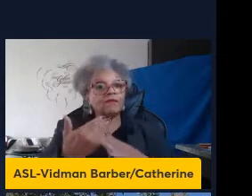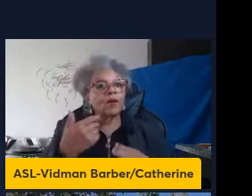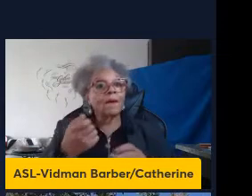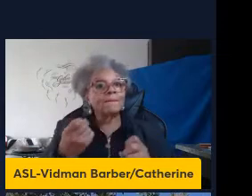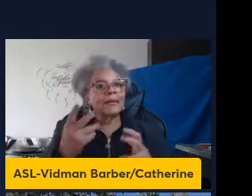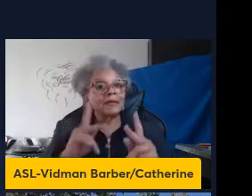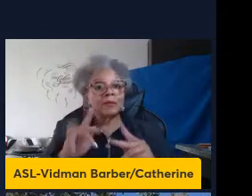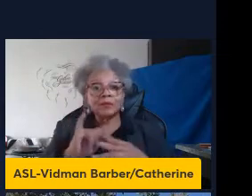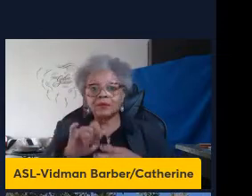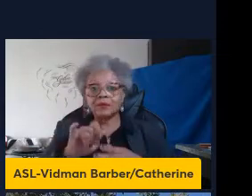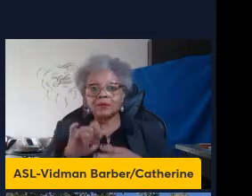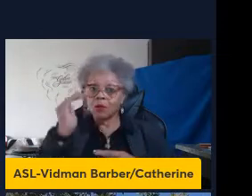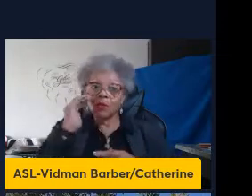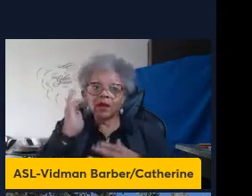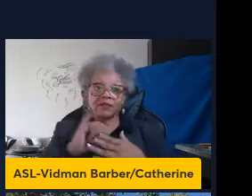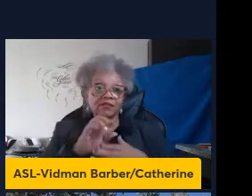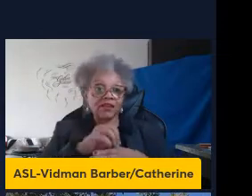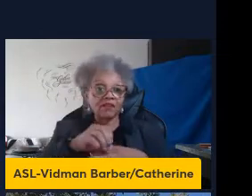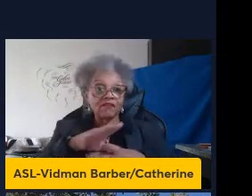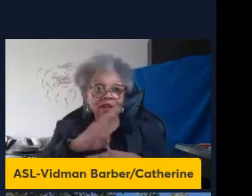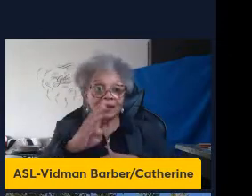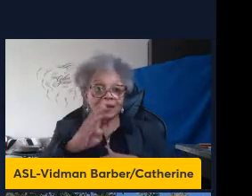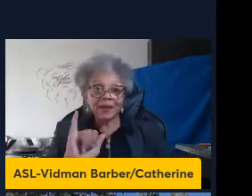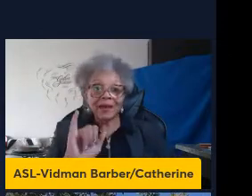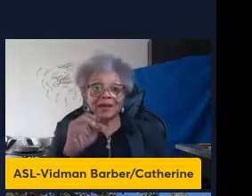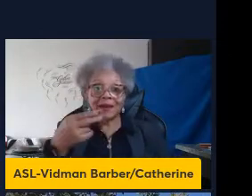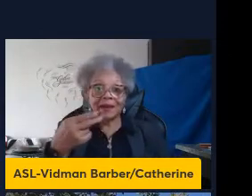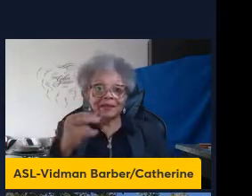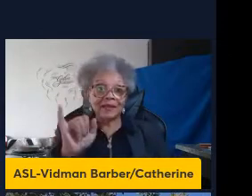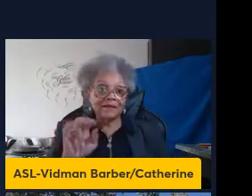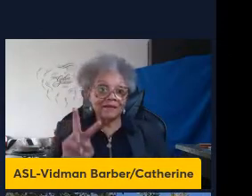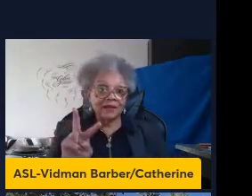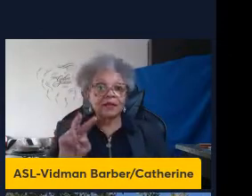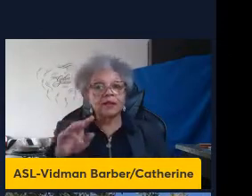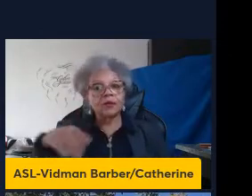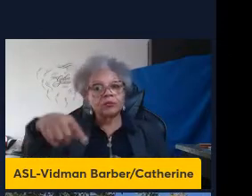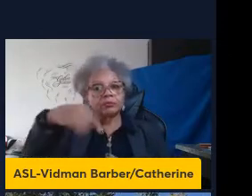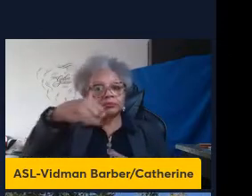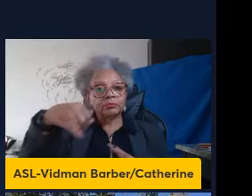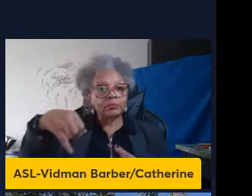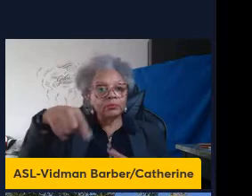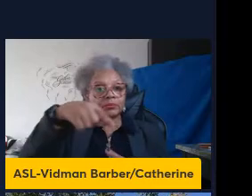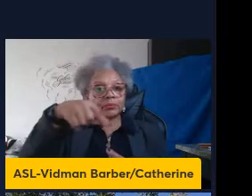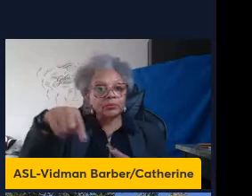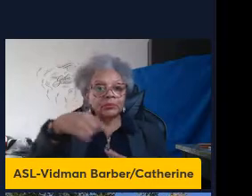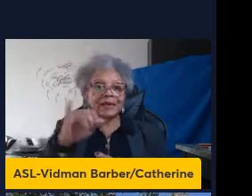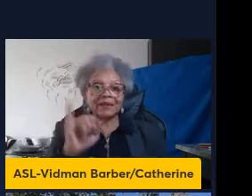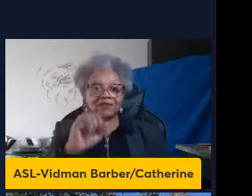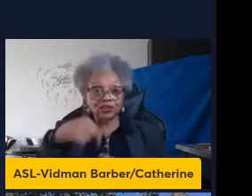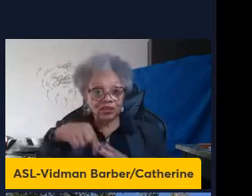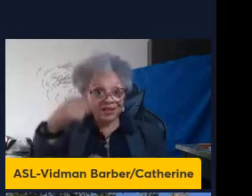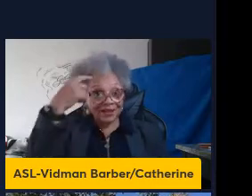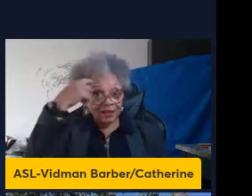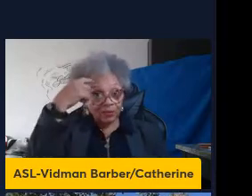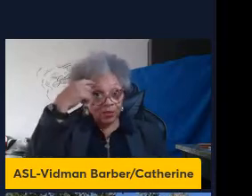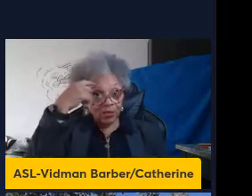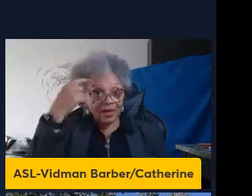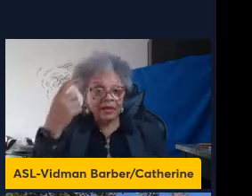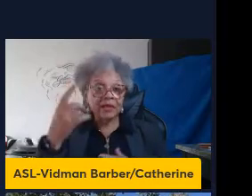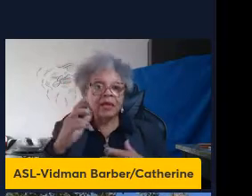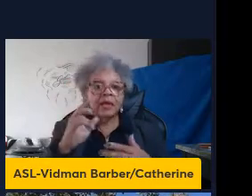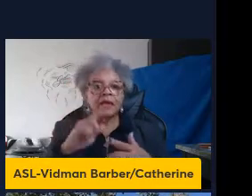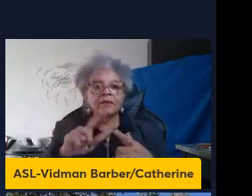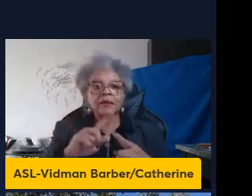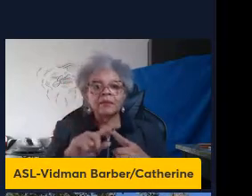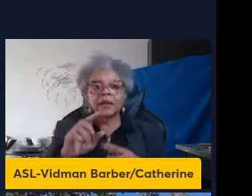aware that they're infected by HIV. Unlike the periphery, the brain is quite unique. Infection in the brain is given by myeloid cells, like